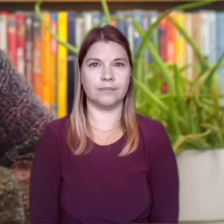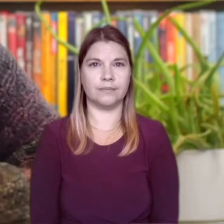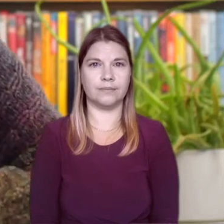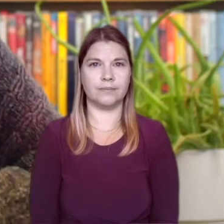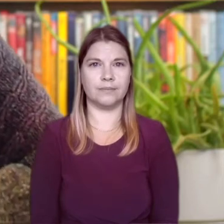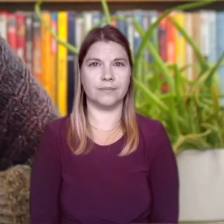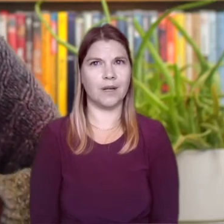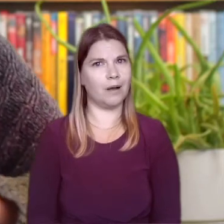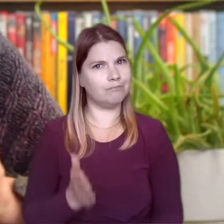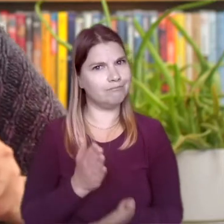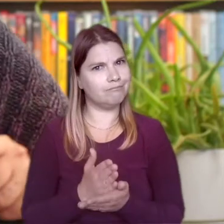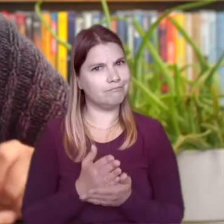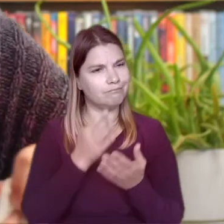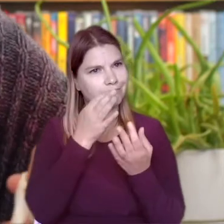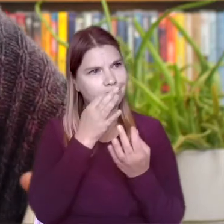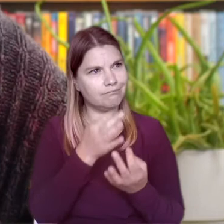what a sound